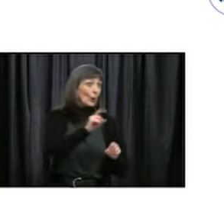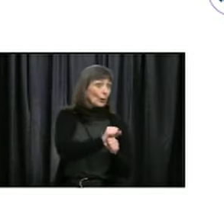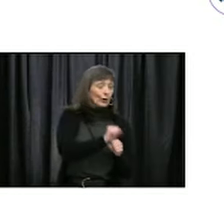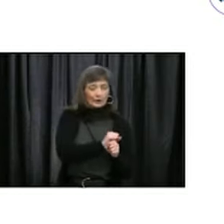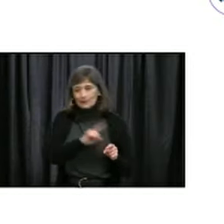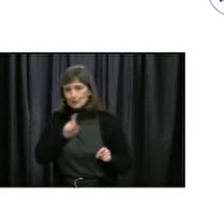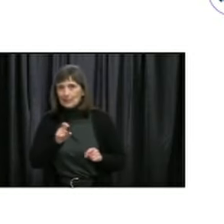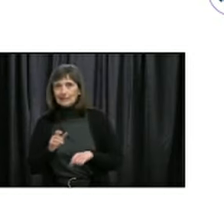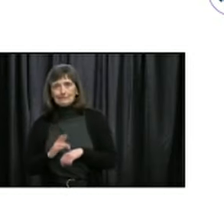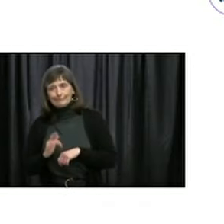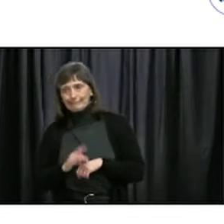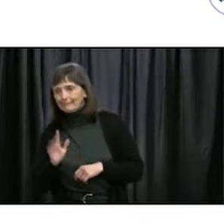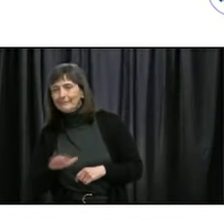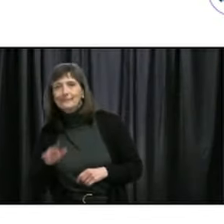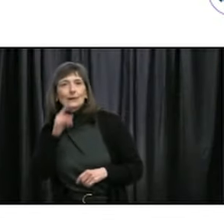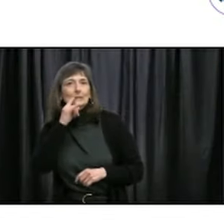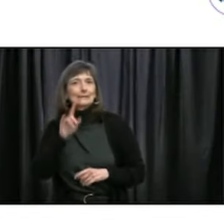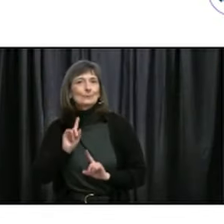returning to work.